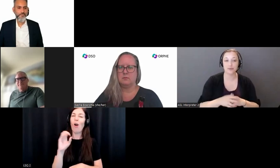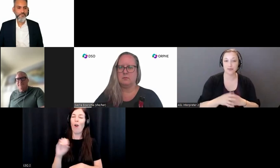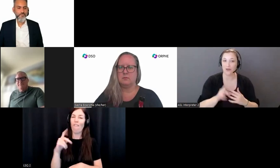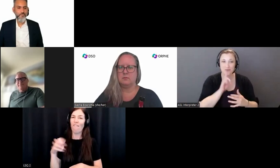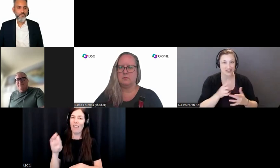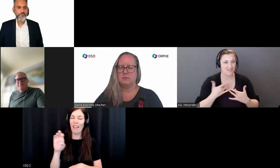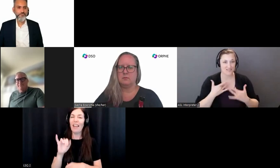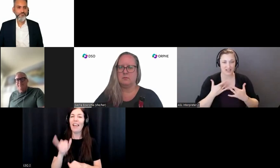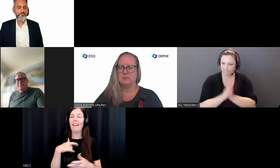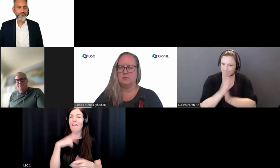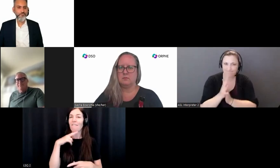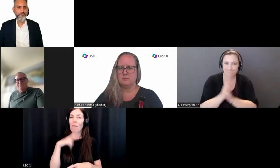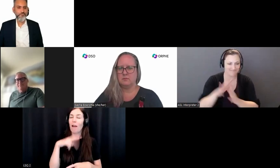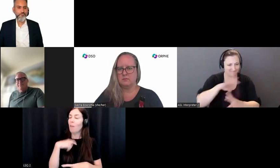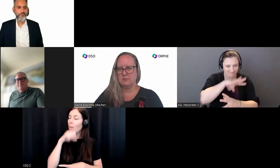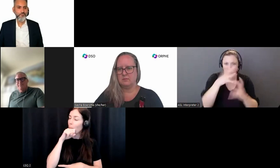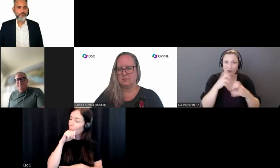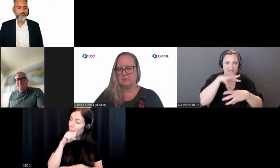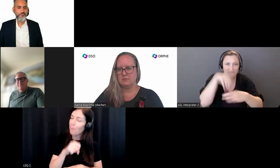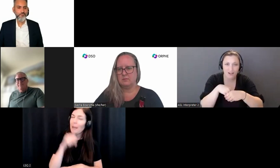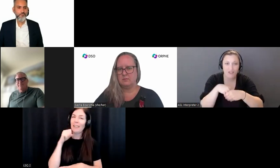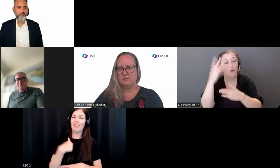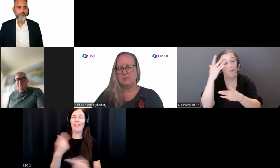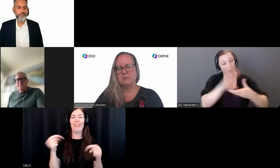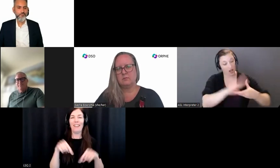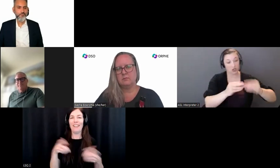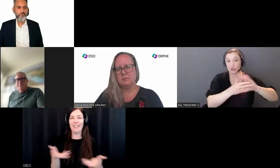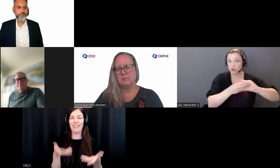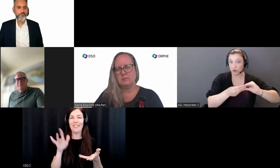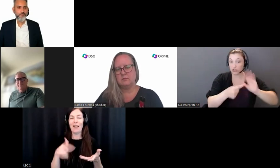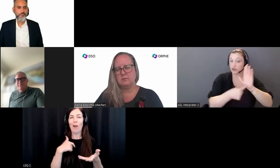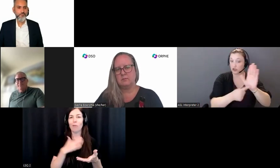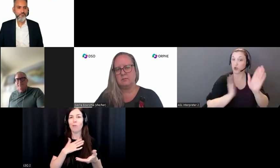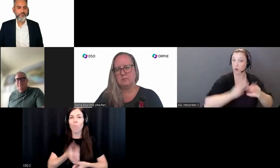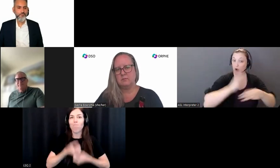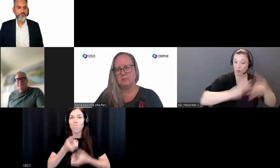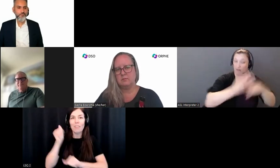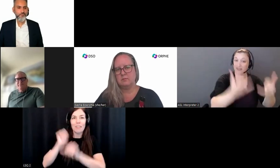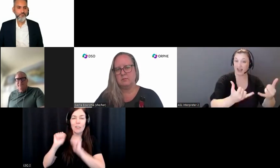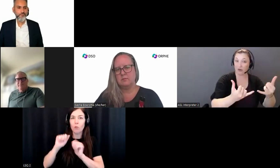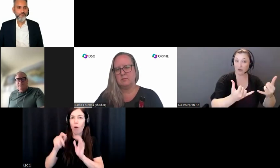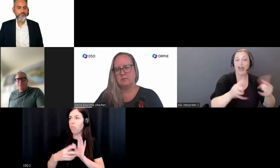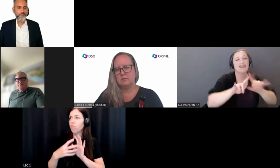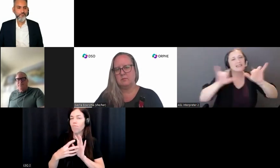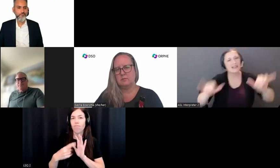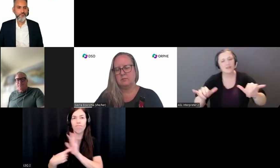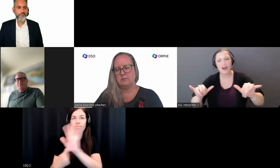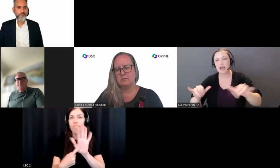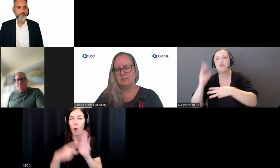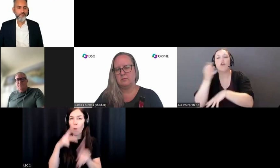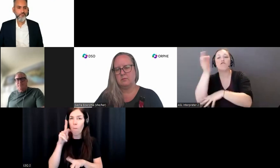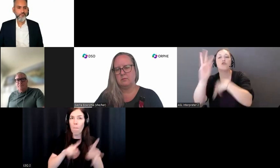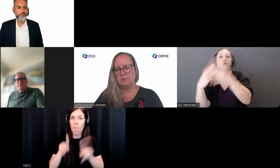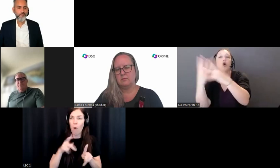believe that stories have the opportunity to not just reflect the world in which we live, but imagine the world we seek to build. And I hope that in our work